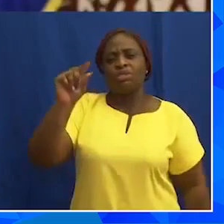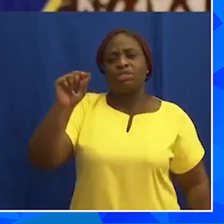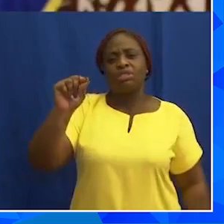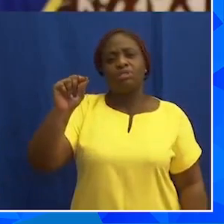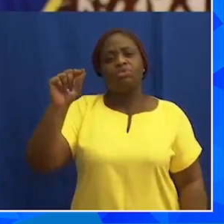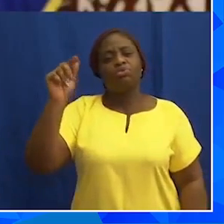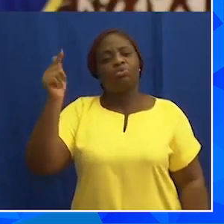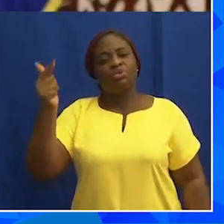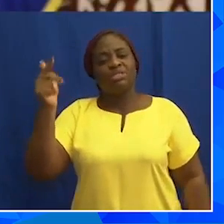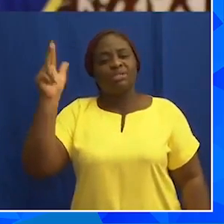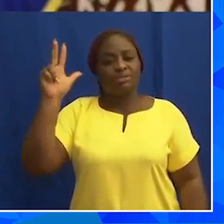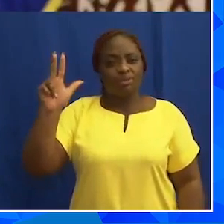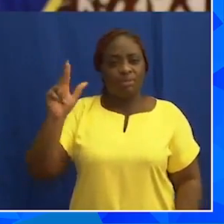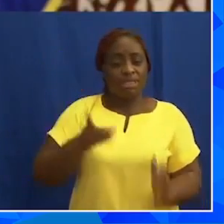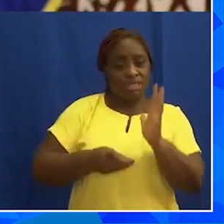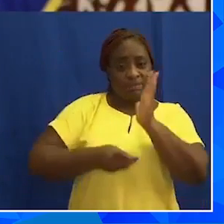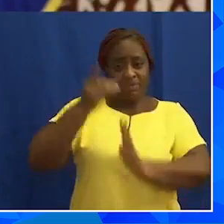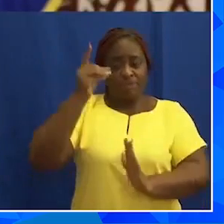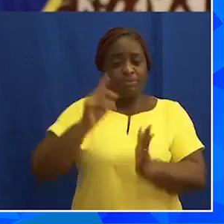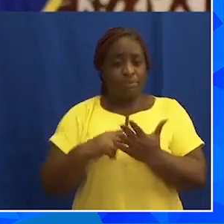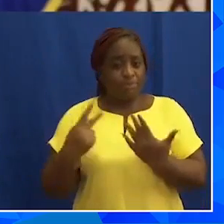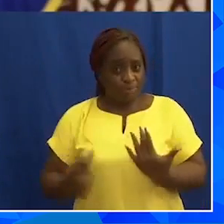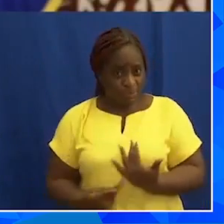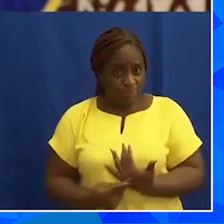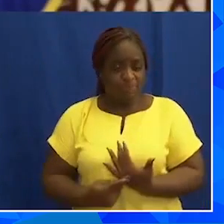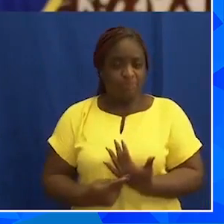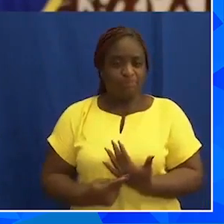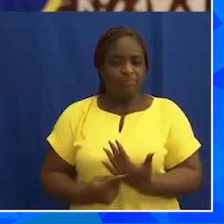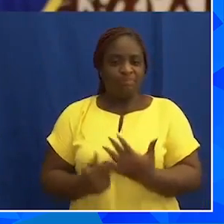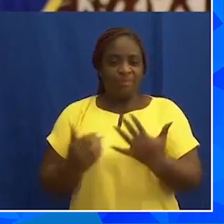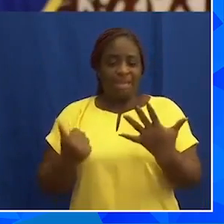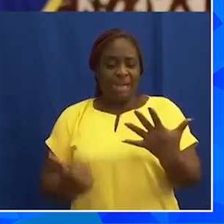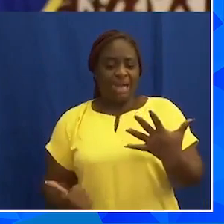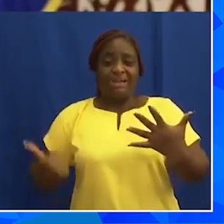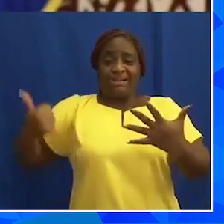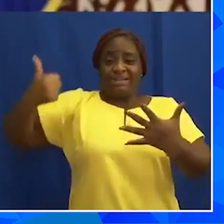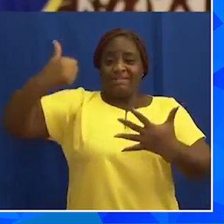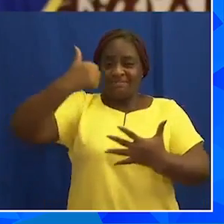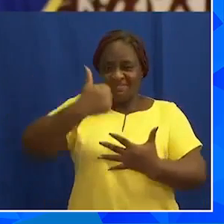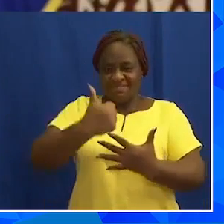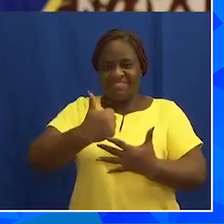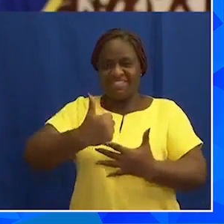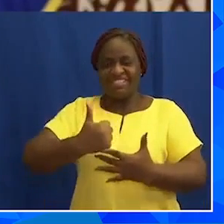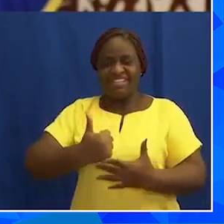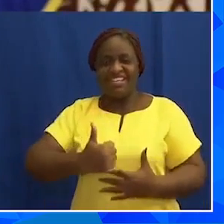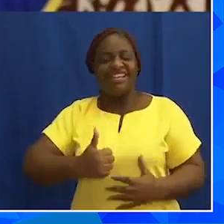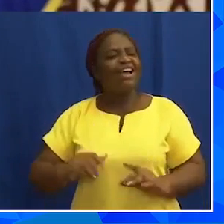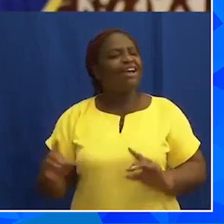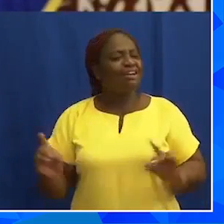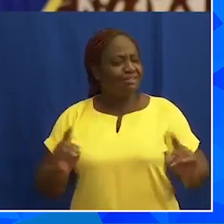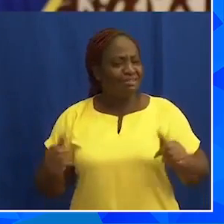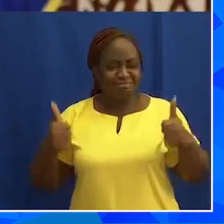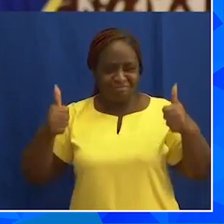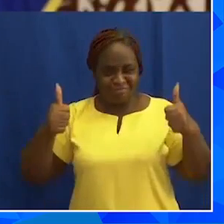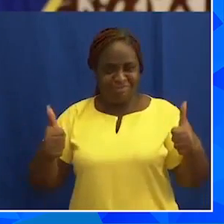budget and development program, are at advanced stages and are going well.